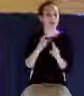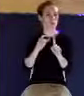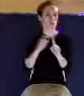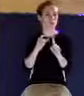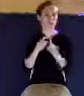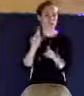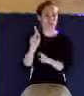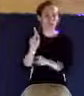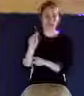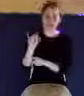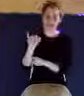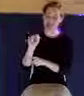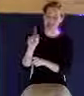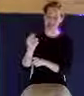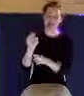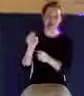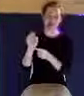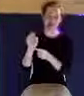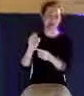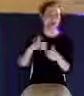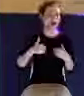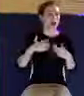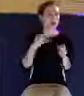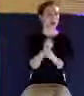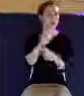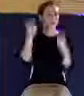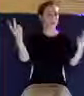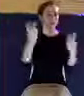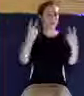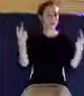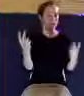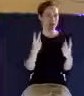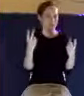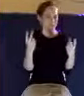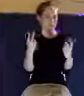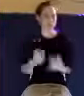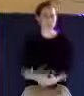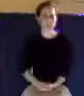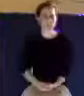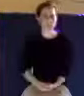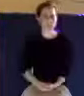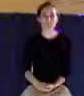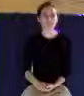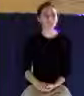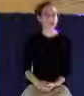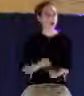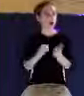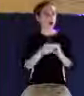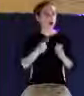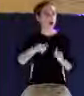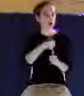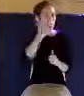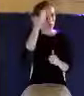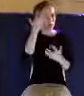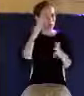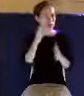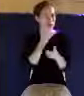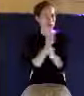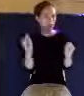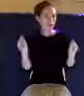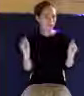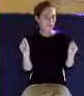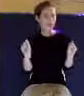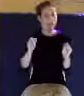To overcome, to have victory. This was the Greek God of victory. This is how we know that we're saved. God gives us the